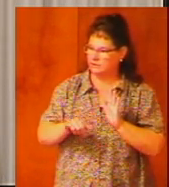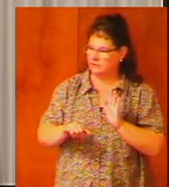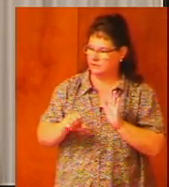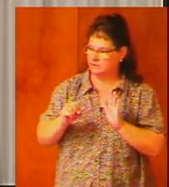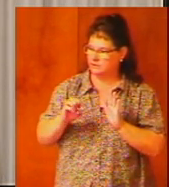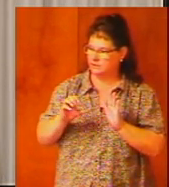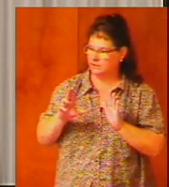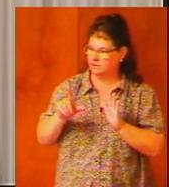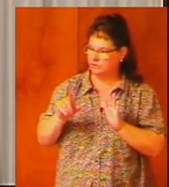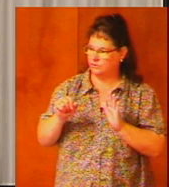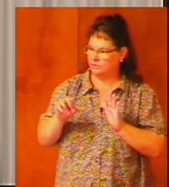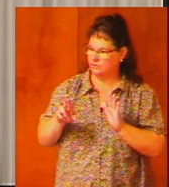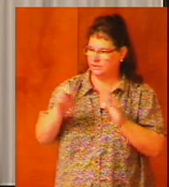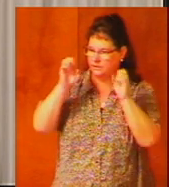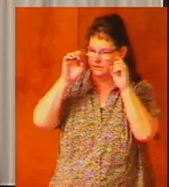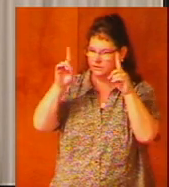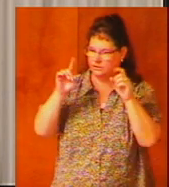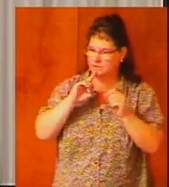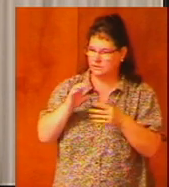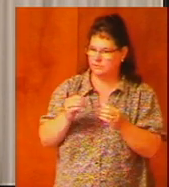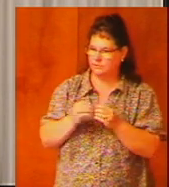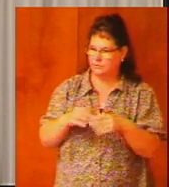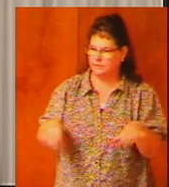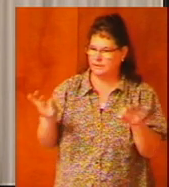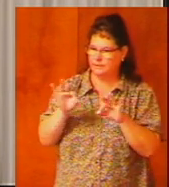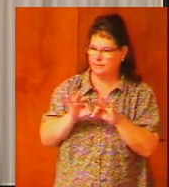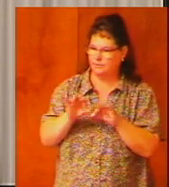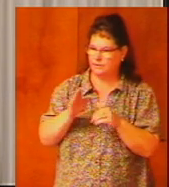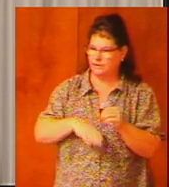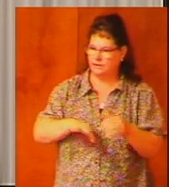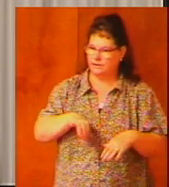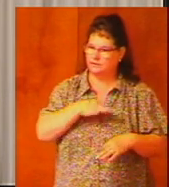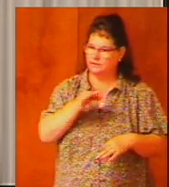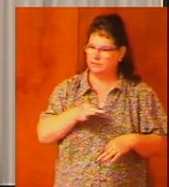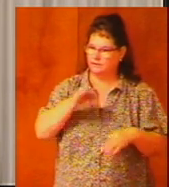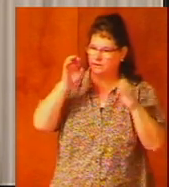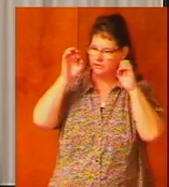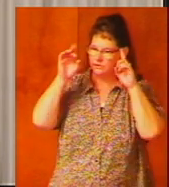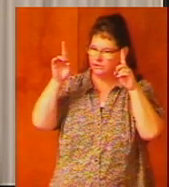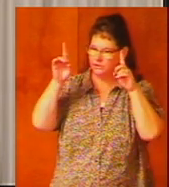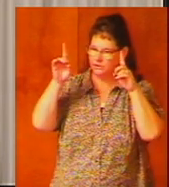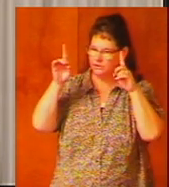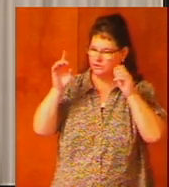education is more important than spiritual education